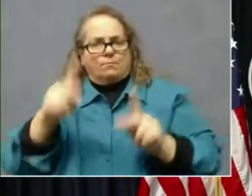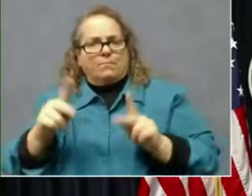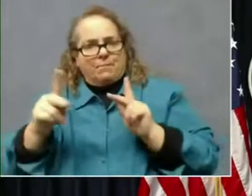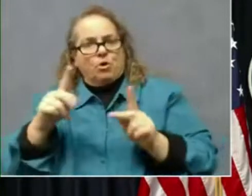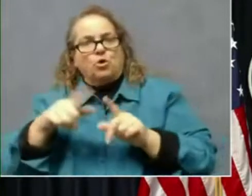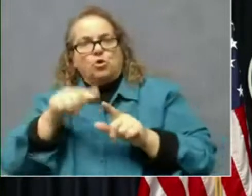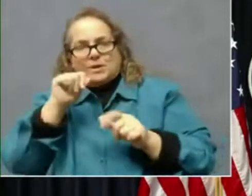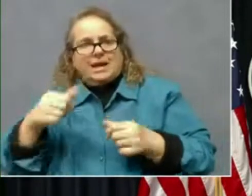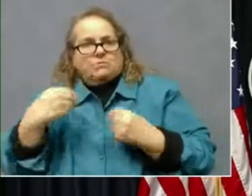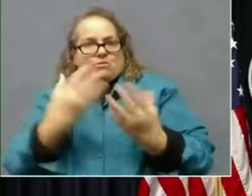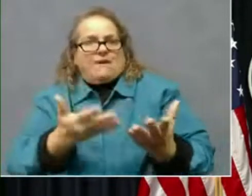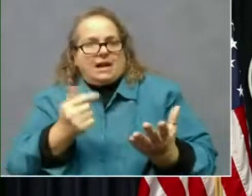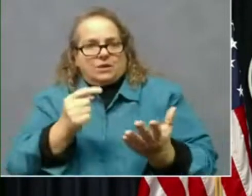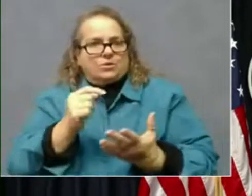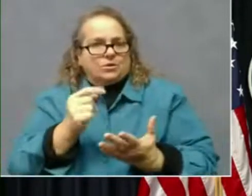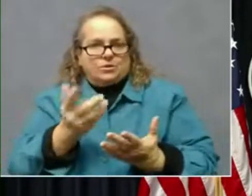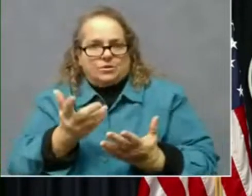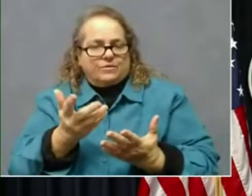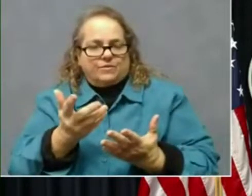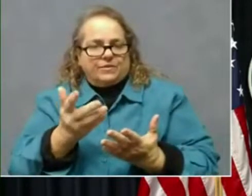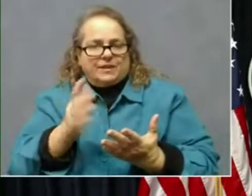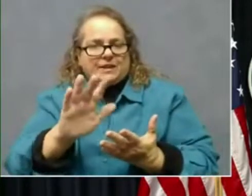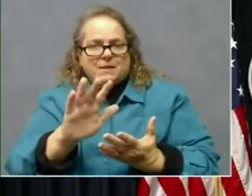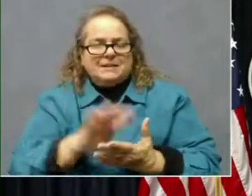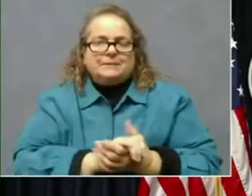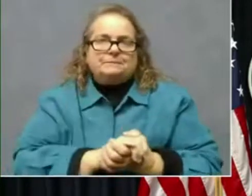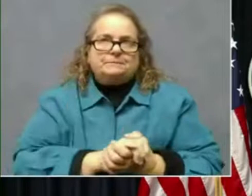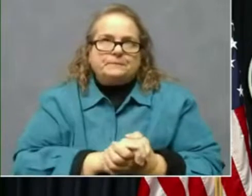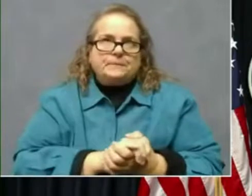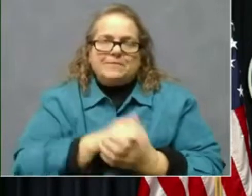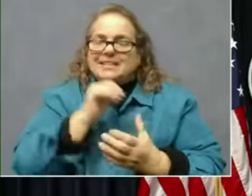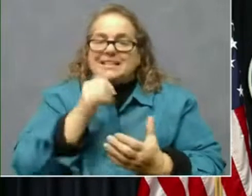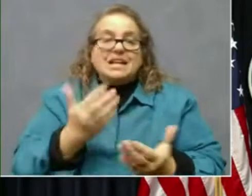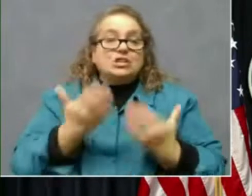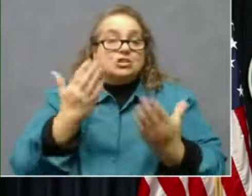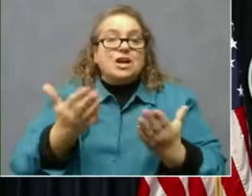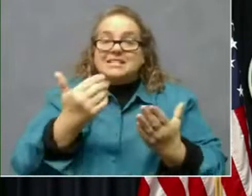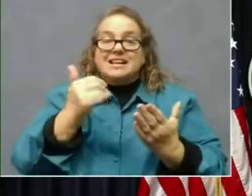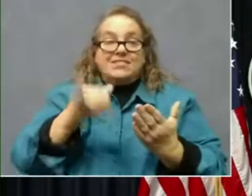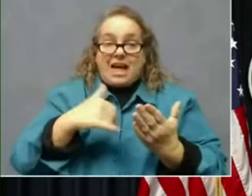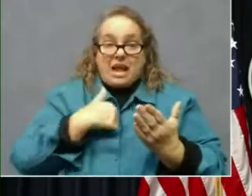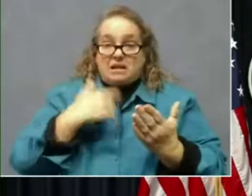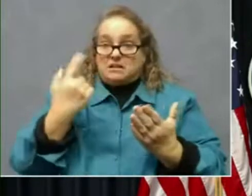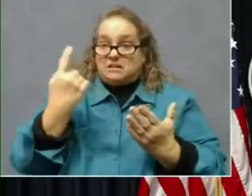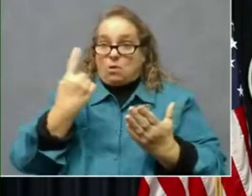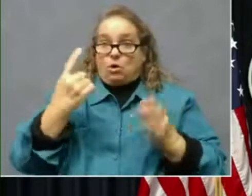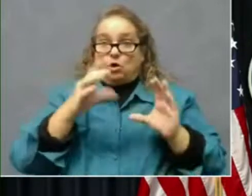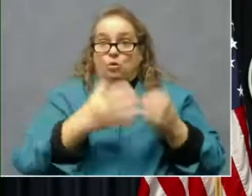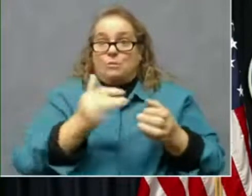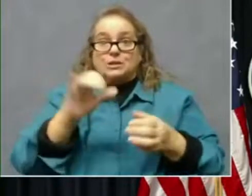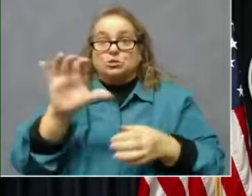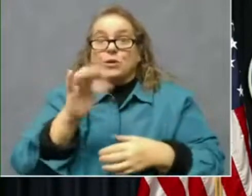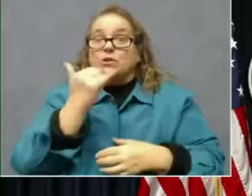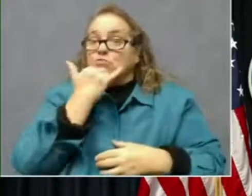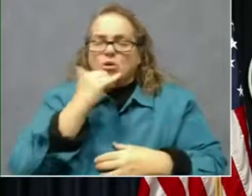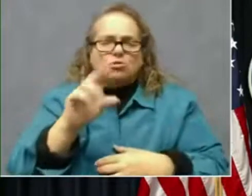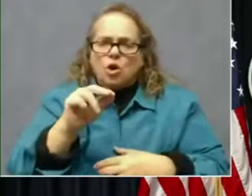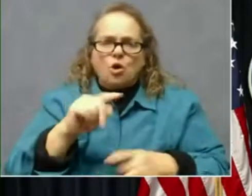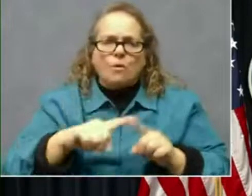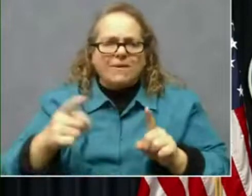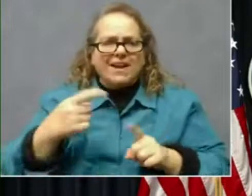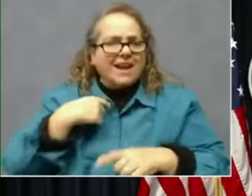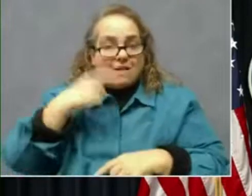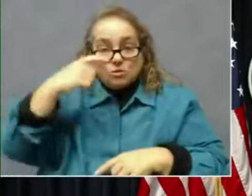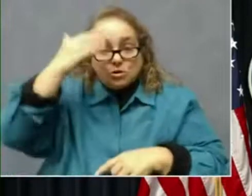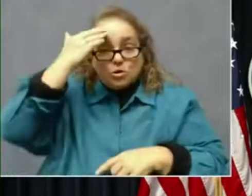send it to again, that's not, that's not suggesting anybody is doing it wrong, but it's the acknowledgement of the pace has to